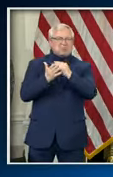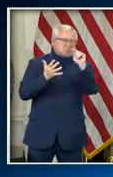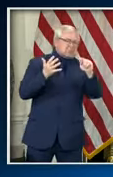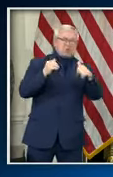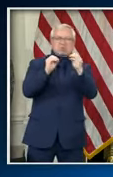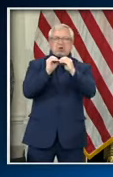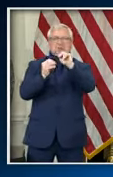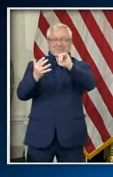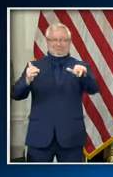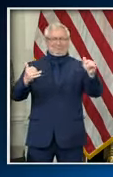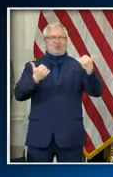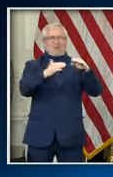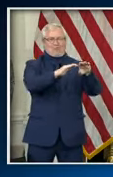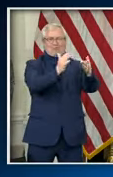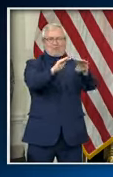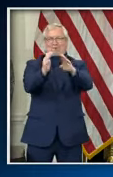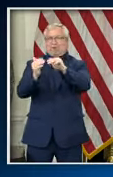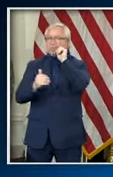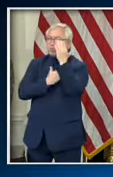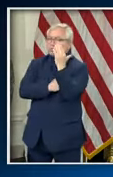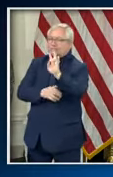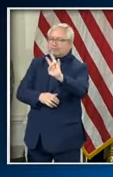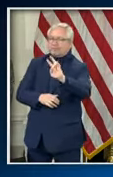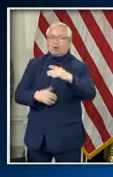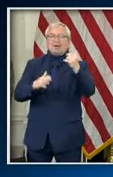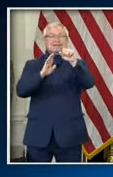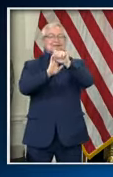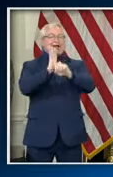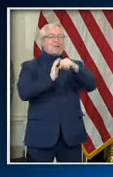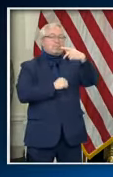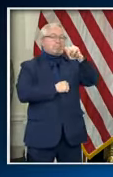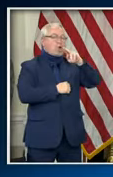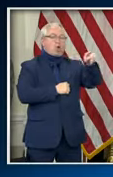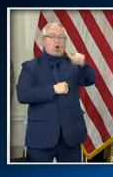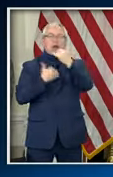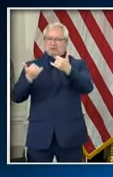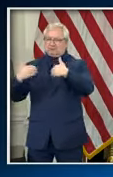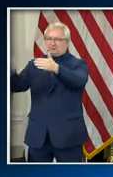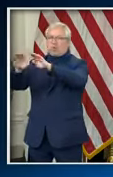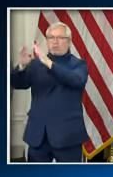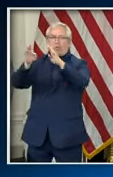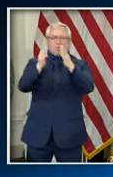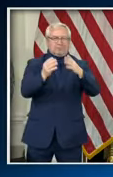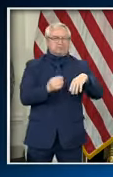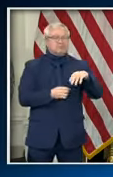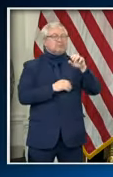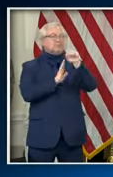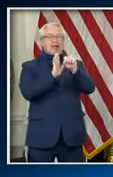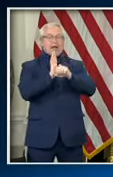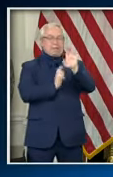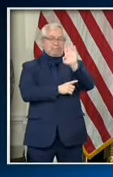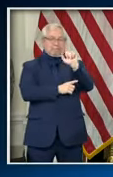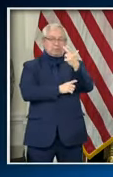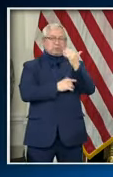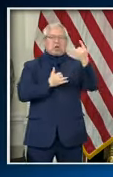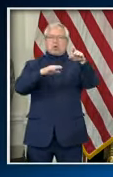opening closed functions at our state parks including all state beaches for walking and exercise as